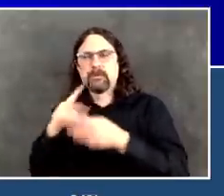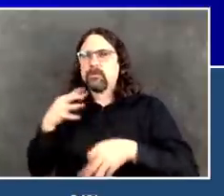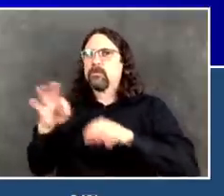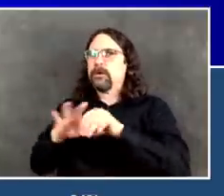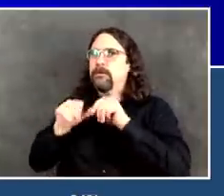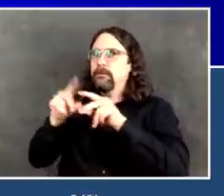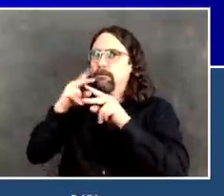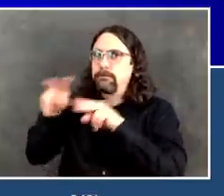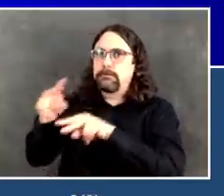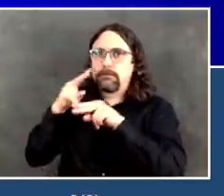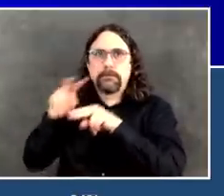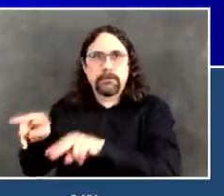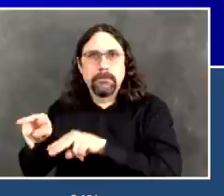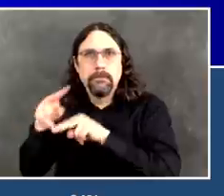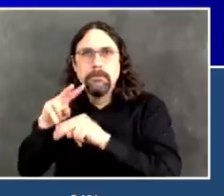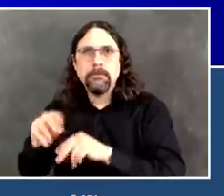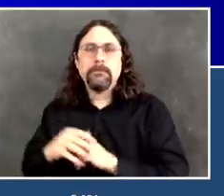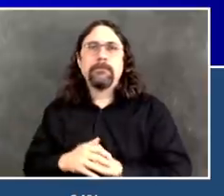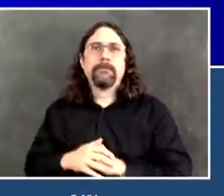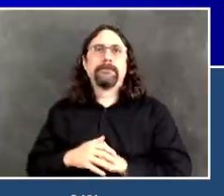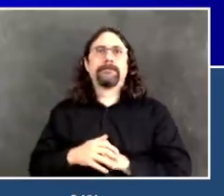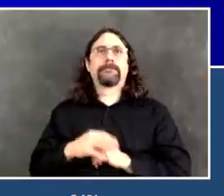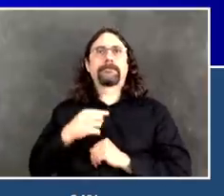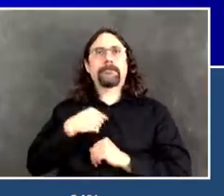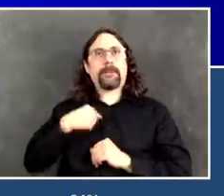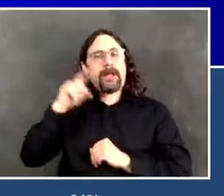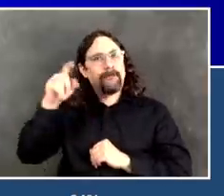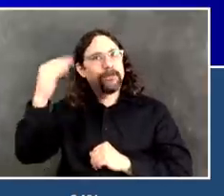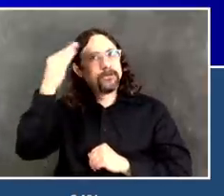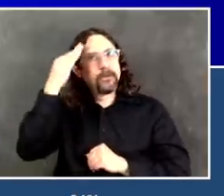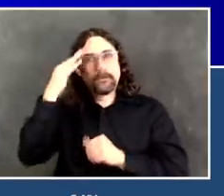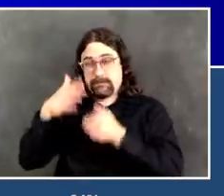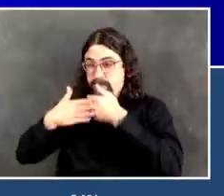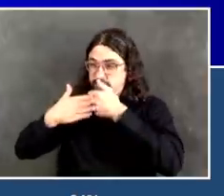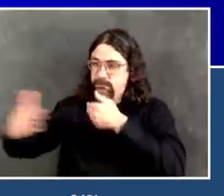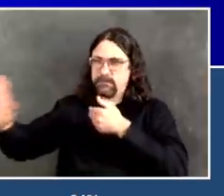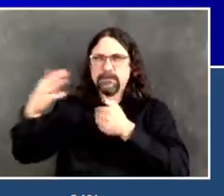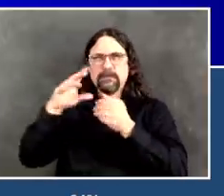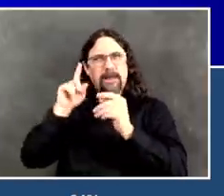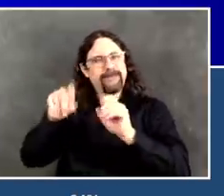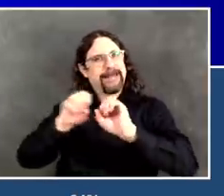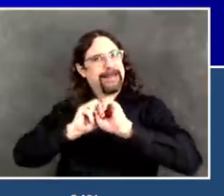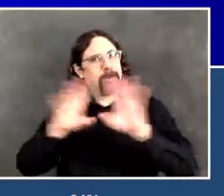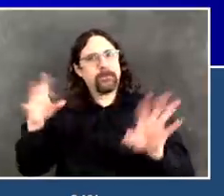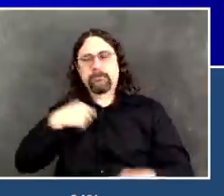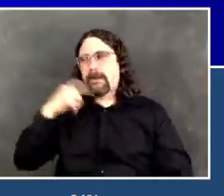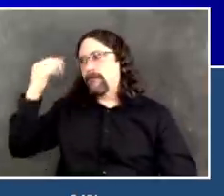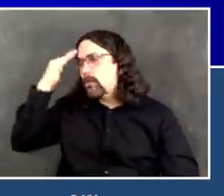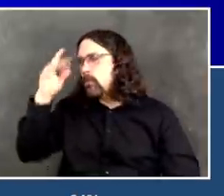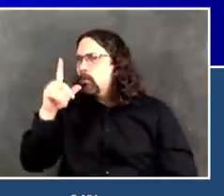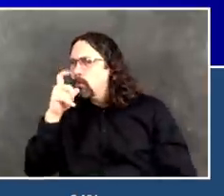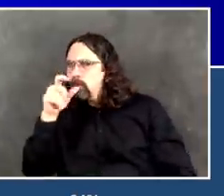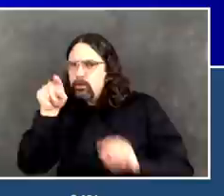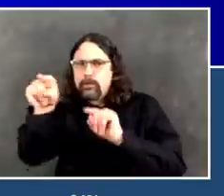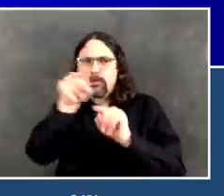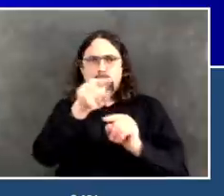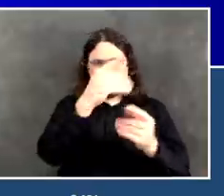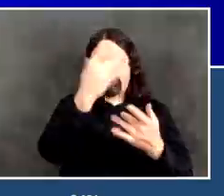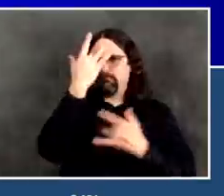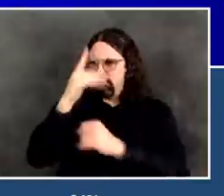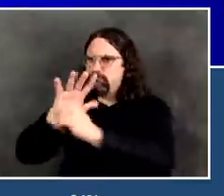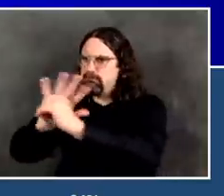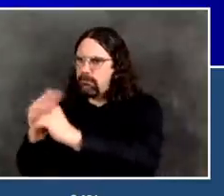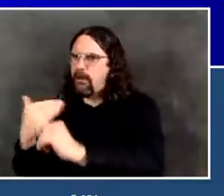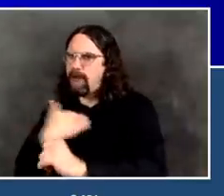All those things become possible, the more testing you have. So, even with the limitations, we still have